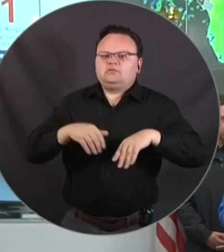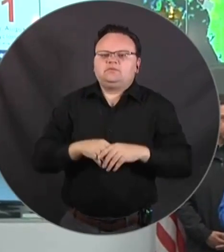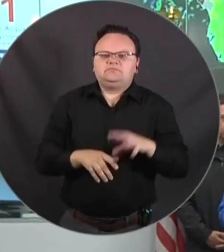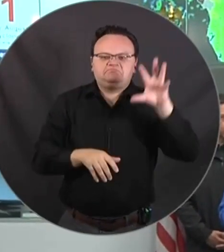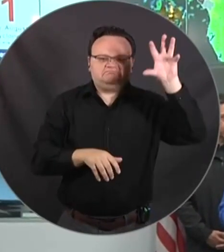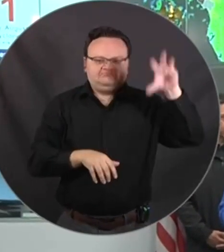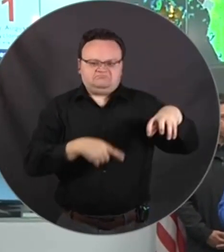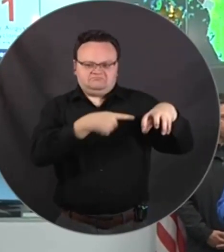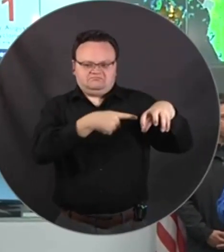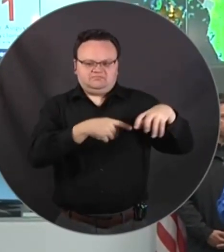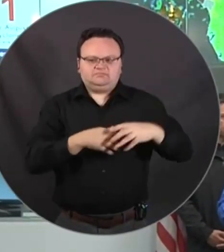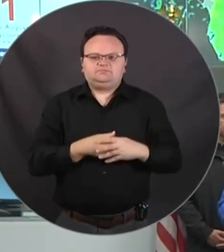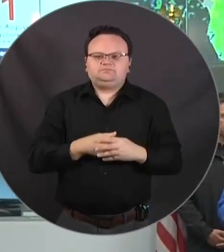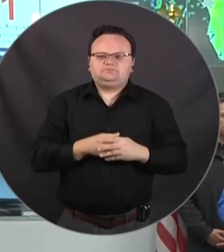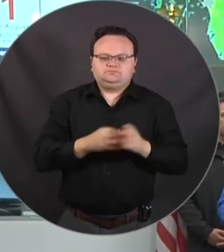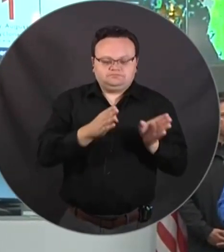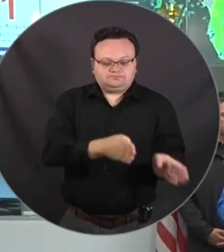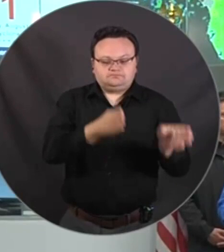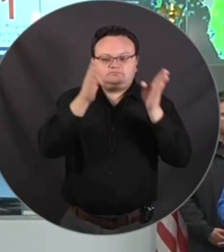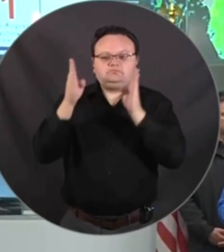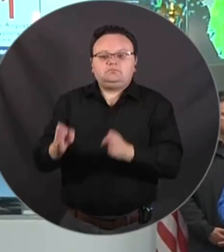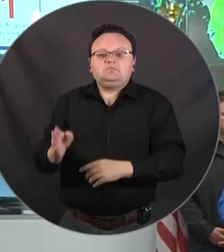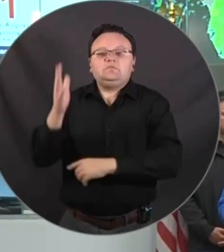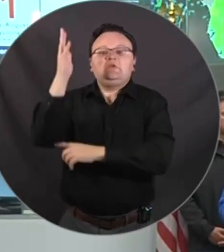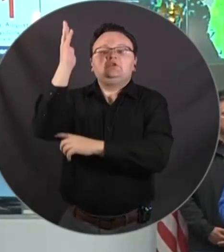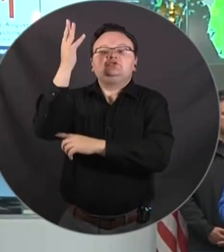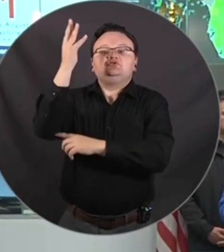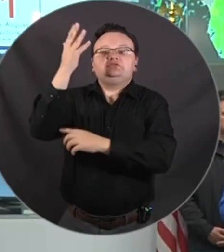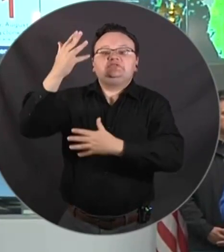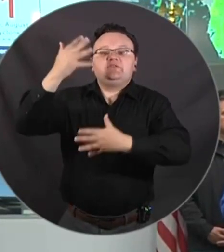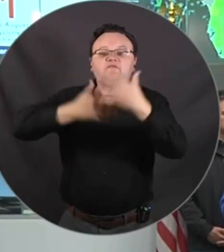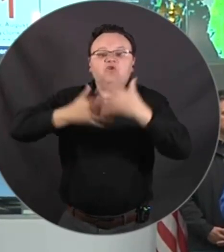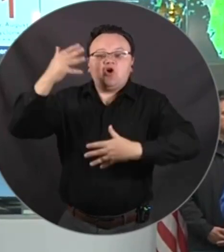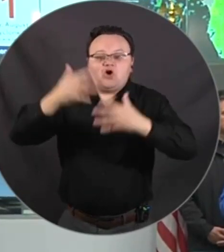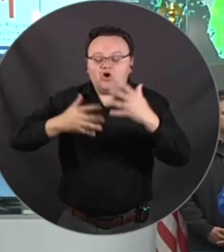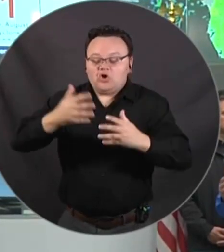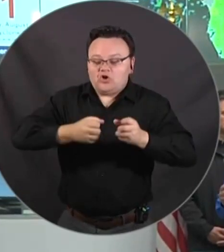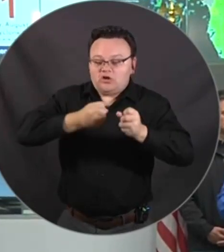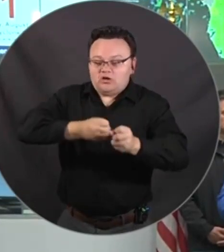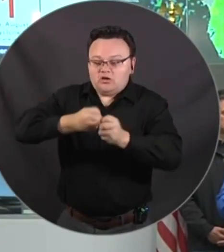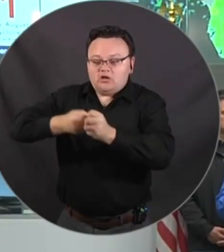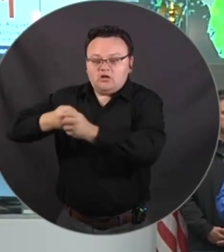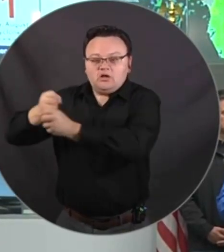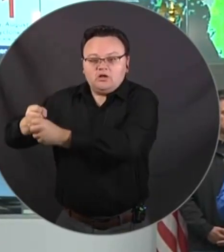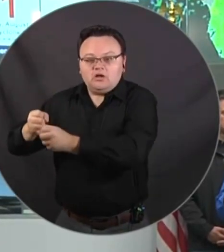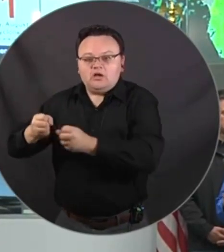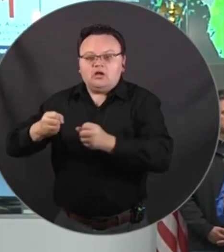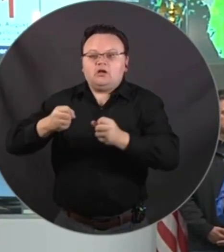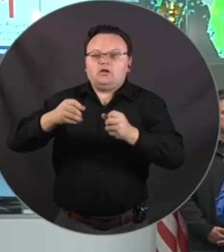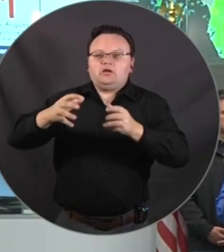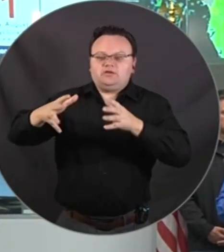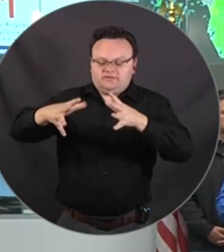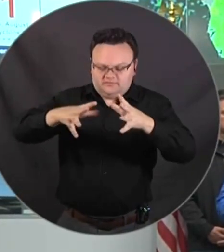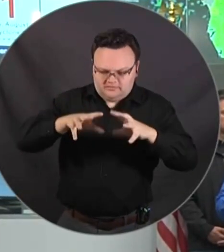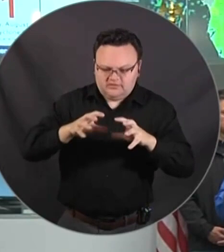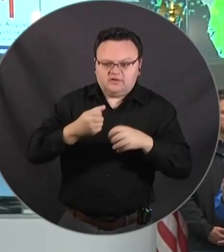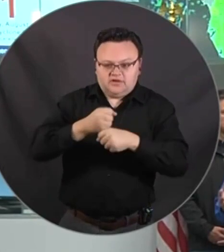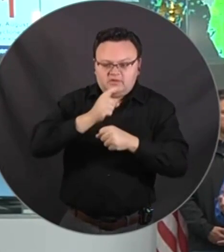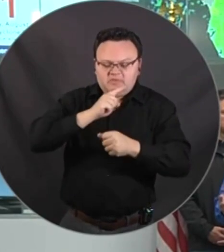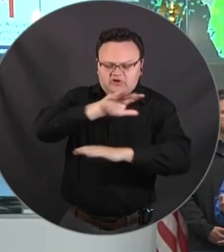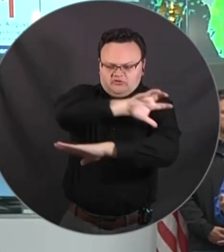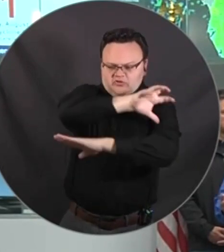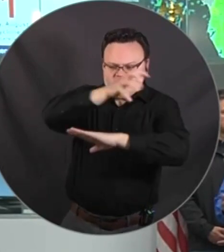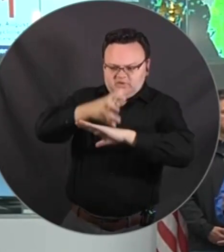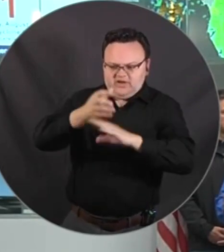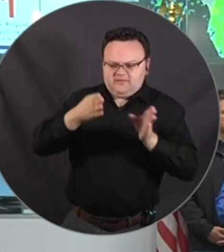vegetation is in a pile. We want to separate white goods. White goods are your appliances. Make sure those